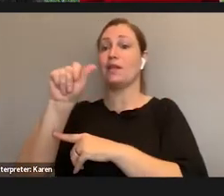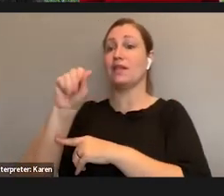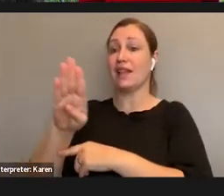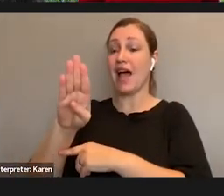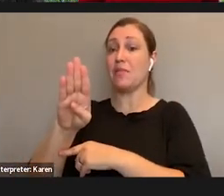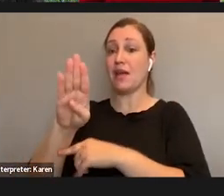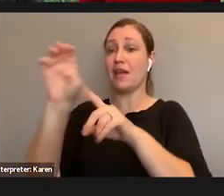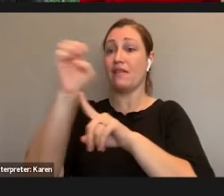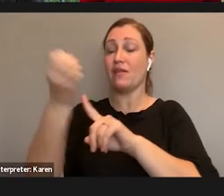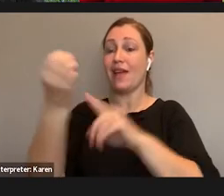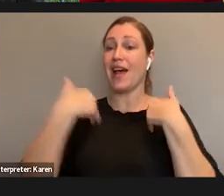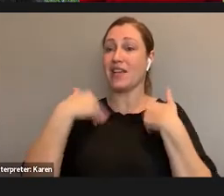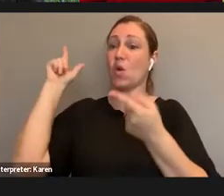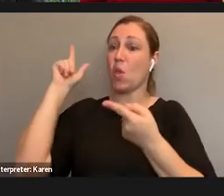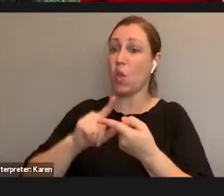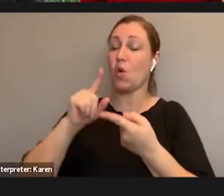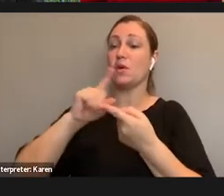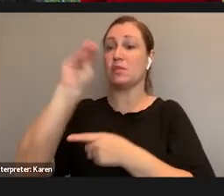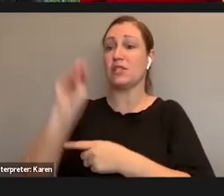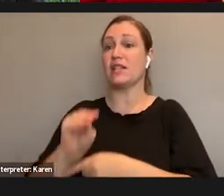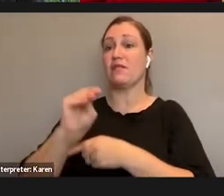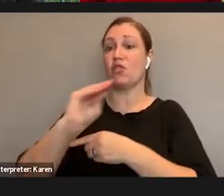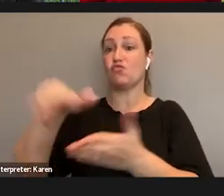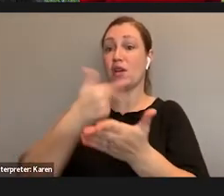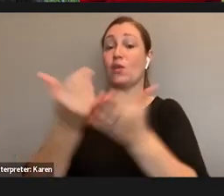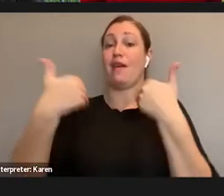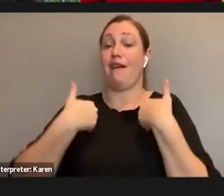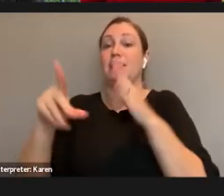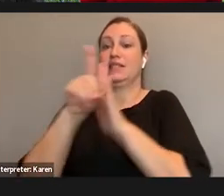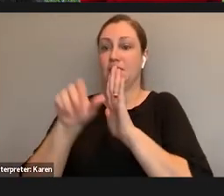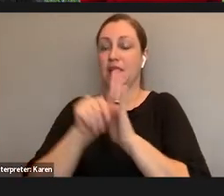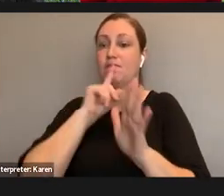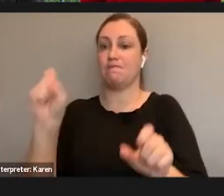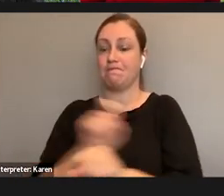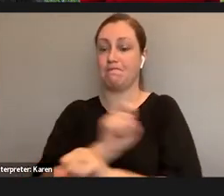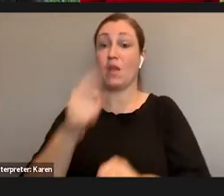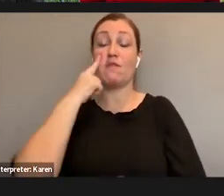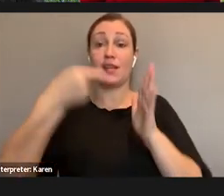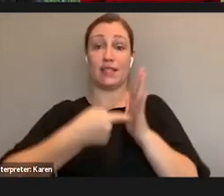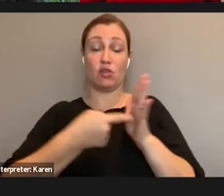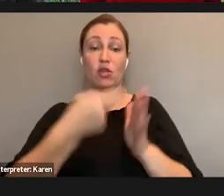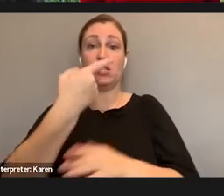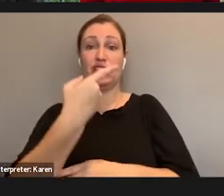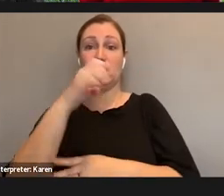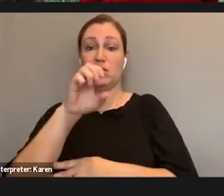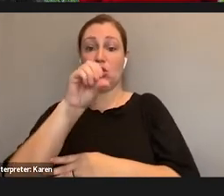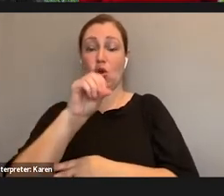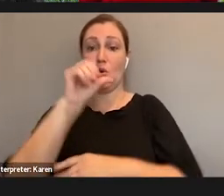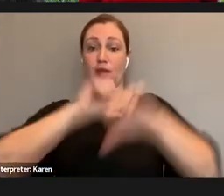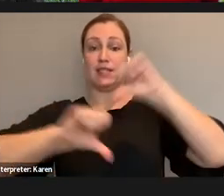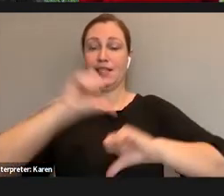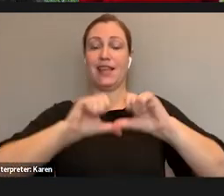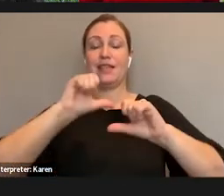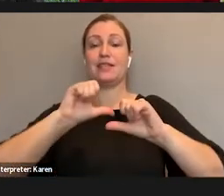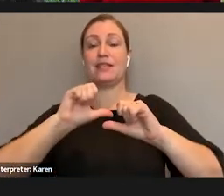percentage of graduates who identify as disabled. For example, in my discipline, the geosciences, less than 5